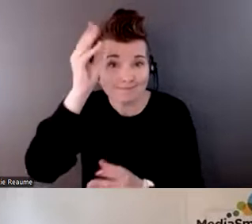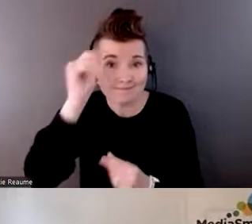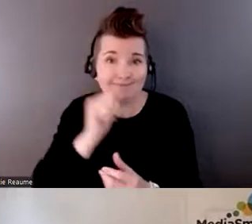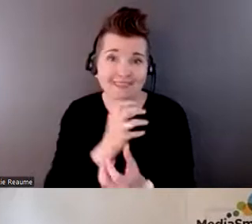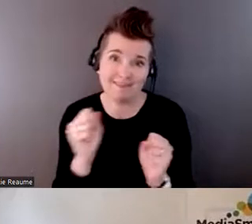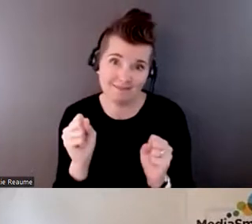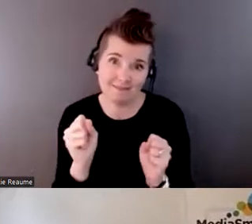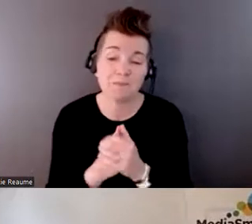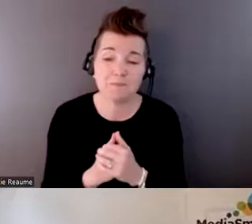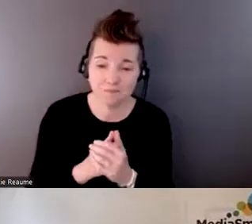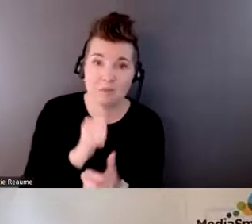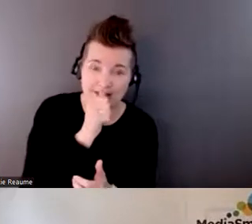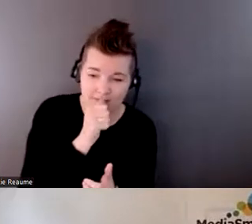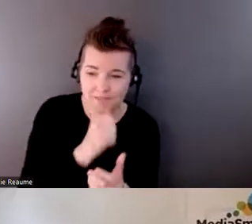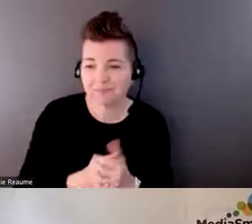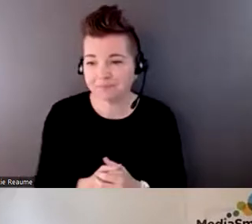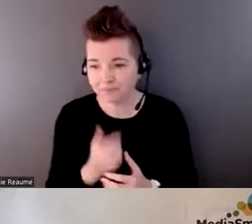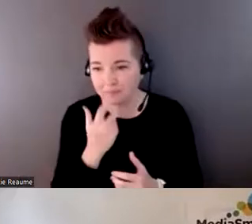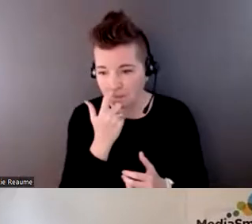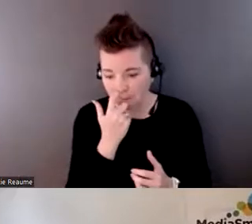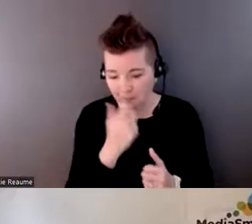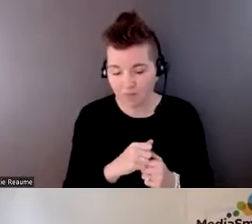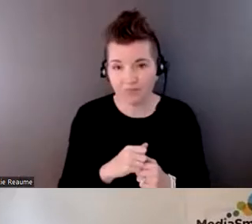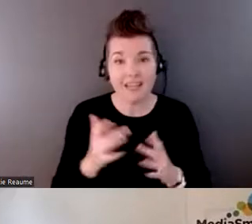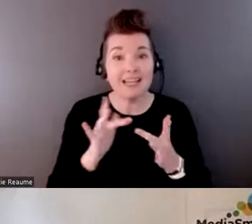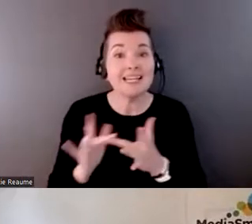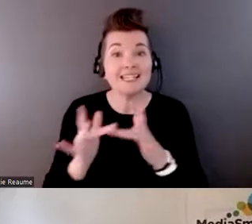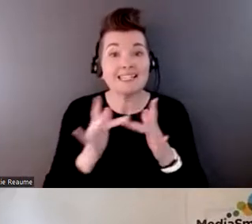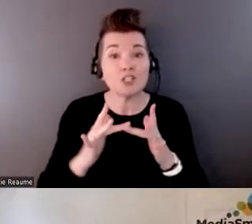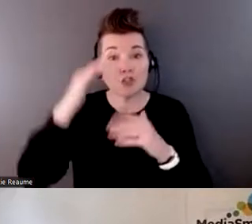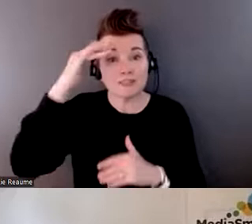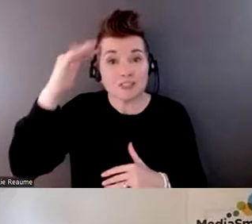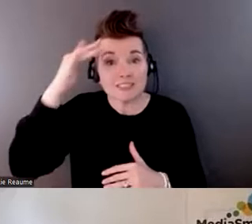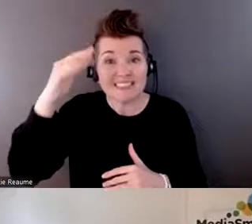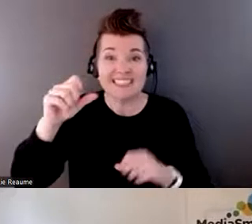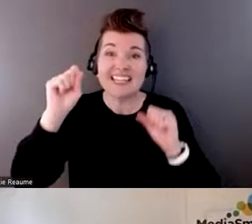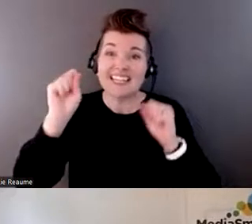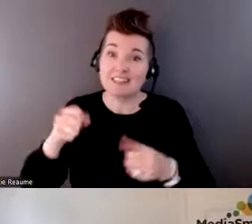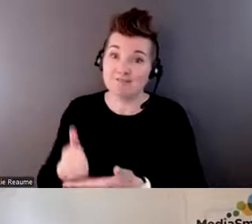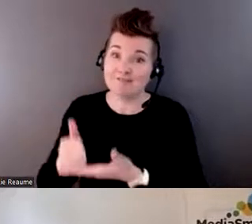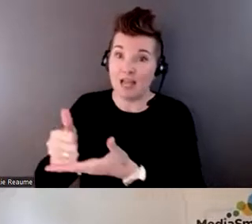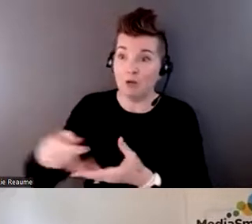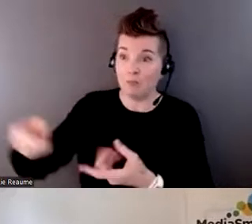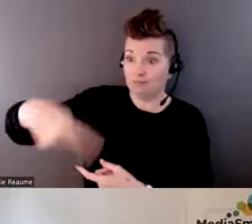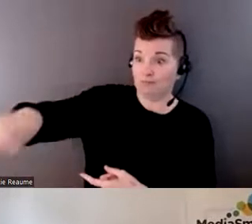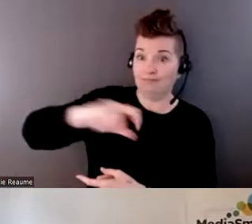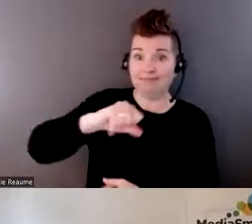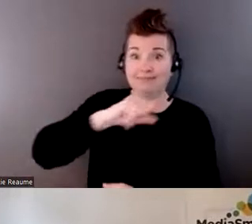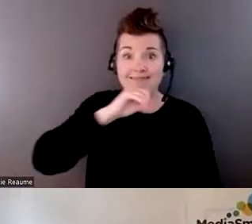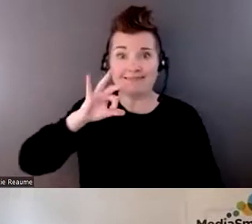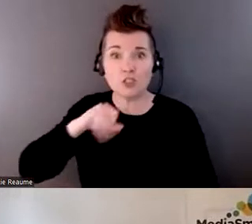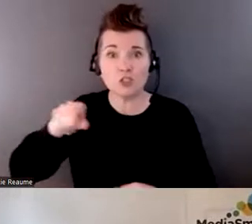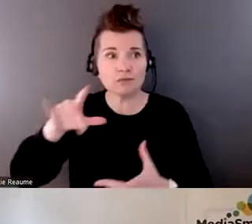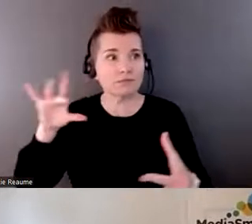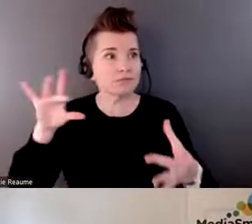inclusion aspect, digital literacy can really bridge the digital divide and connect older adults to online programming.